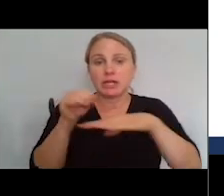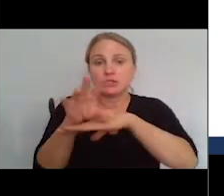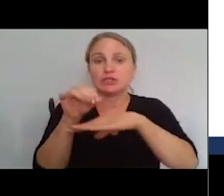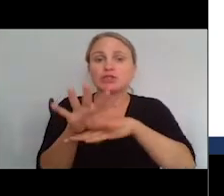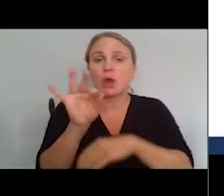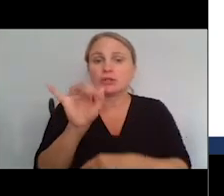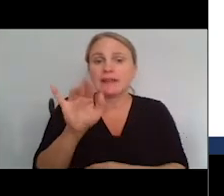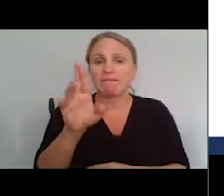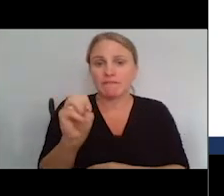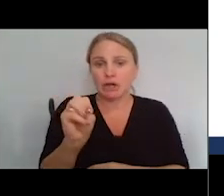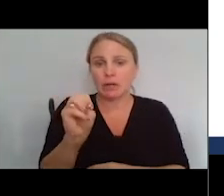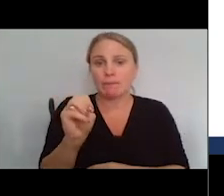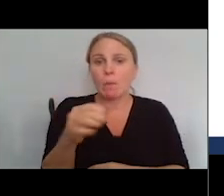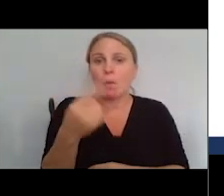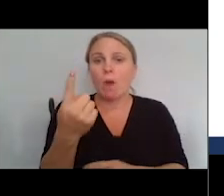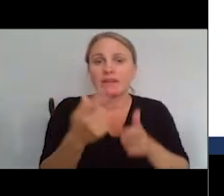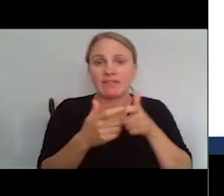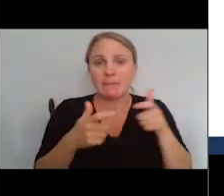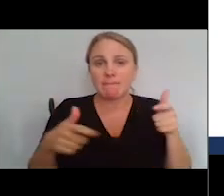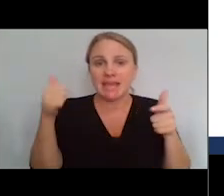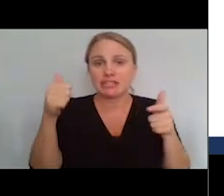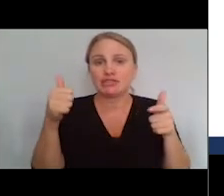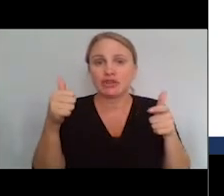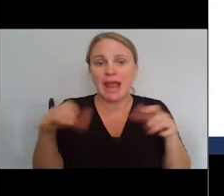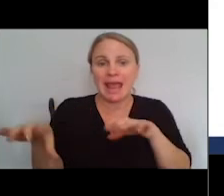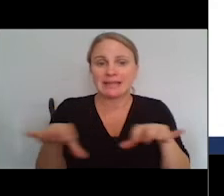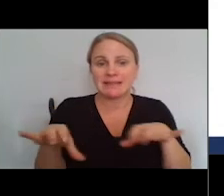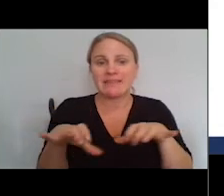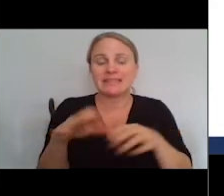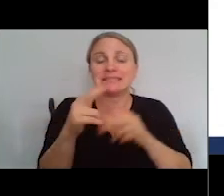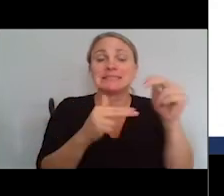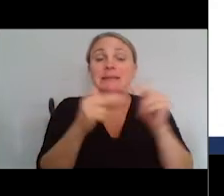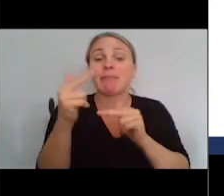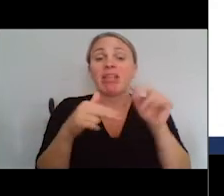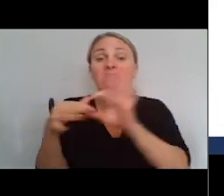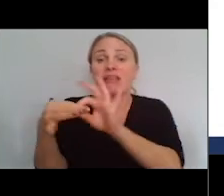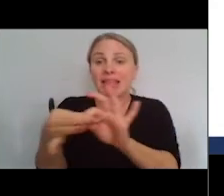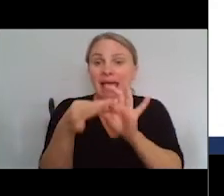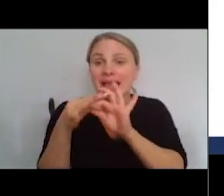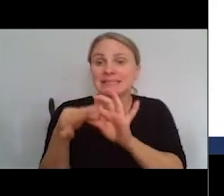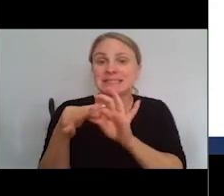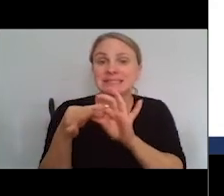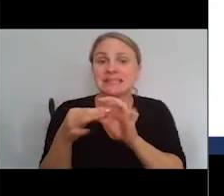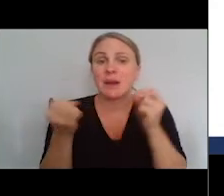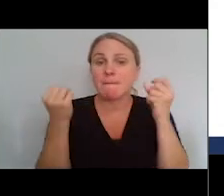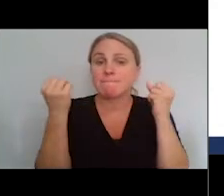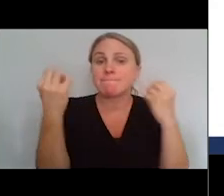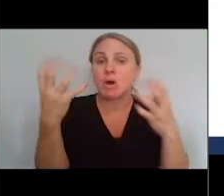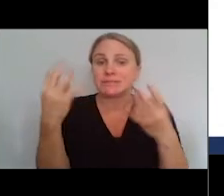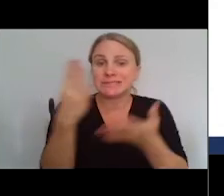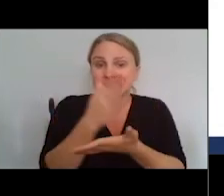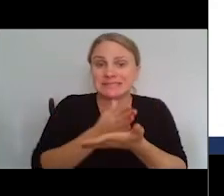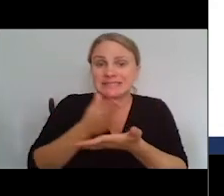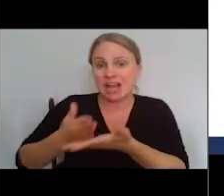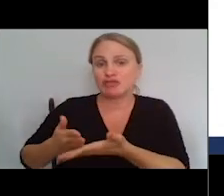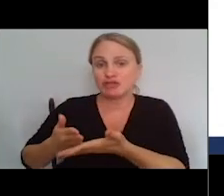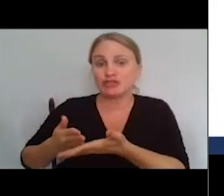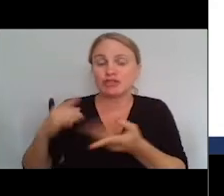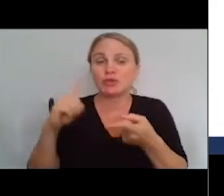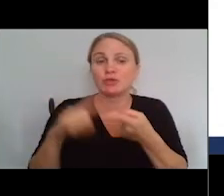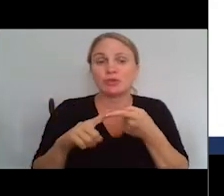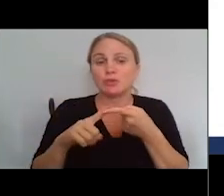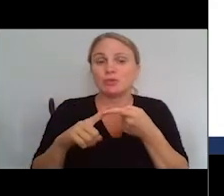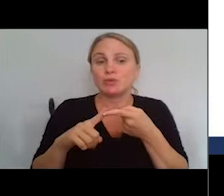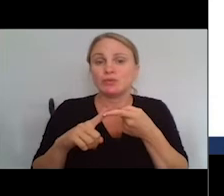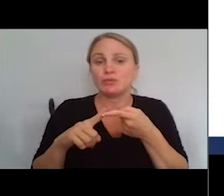One of the major activities is to build alliances that are absolutely multi-sector in nature to attack